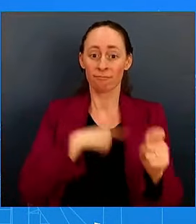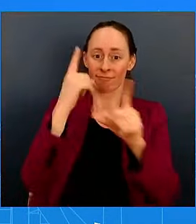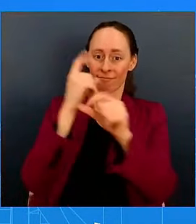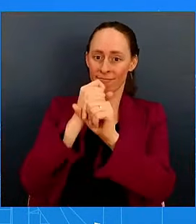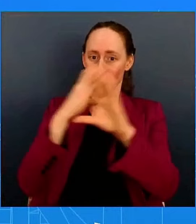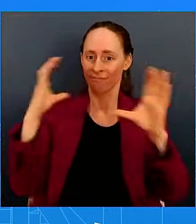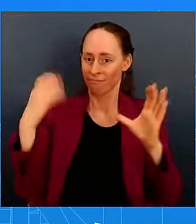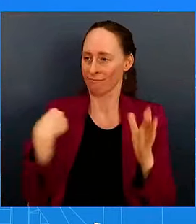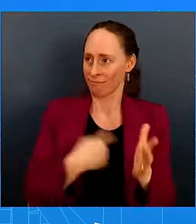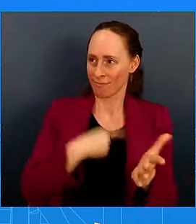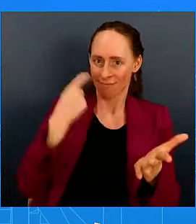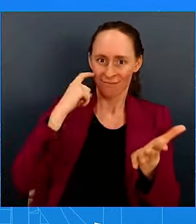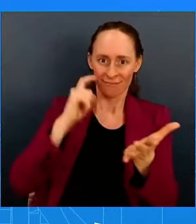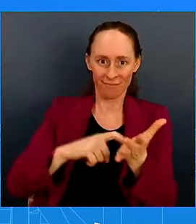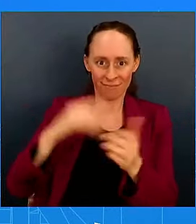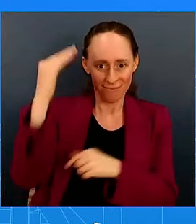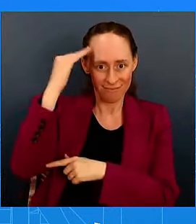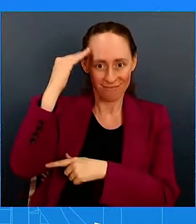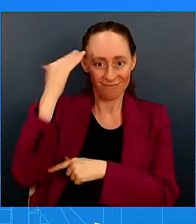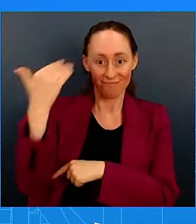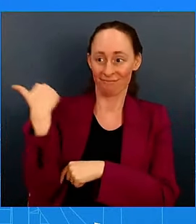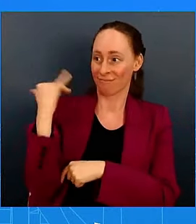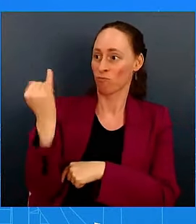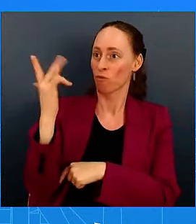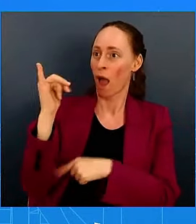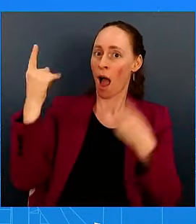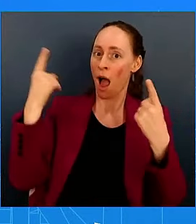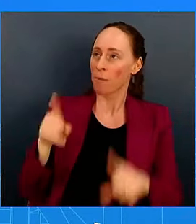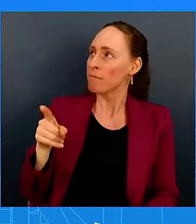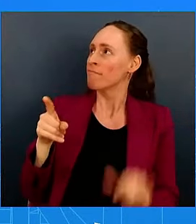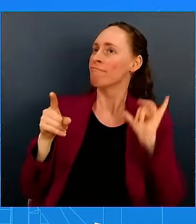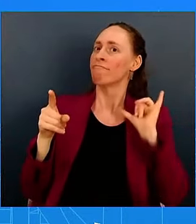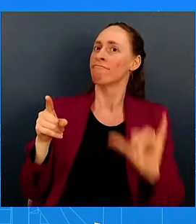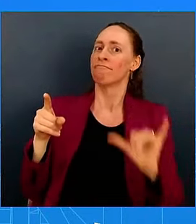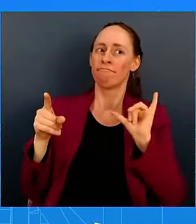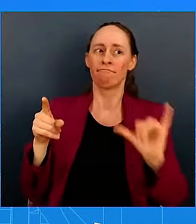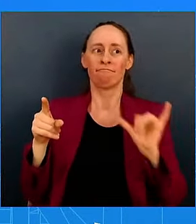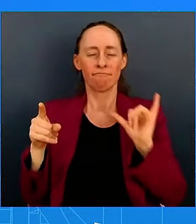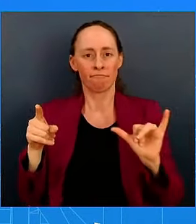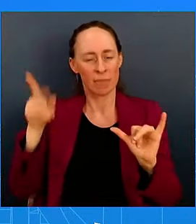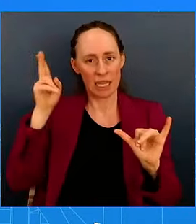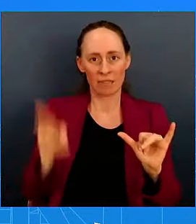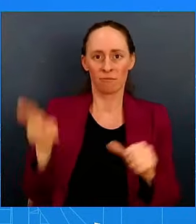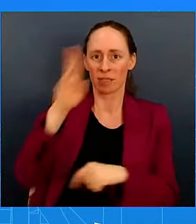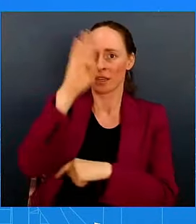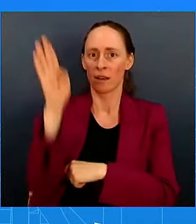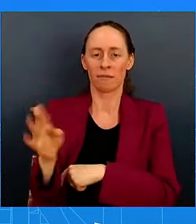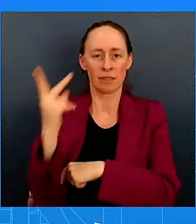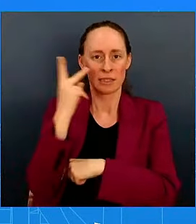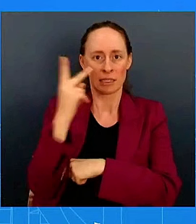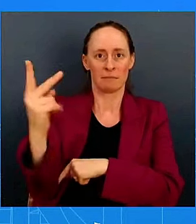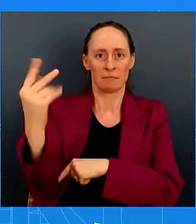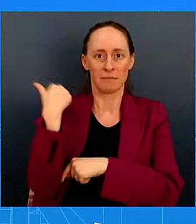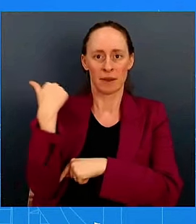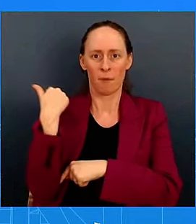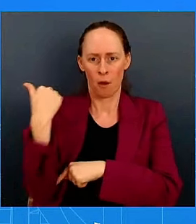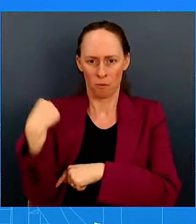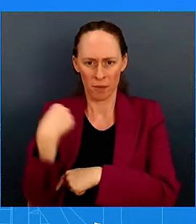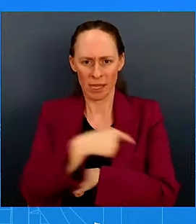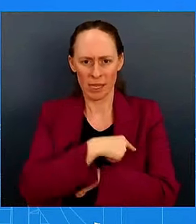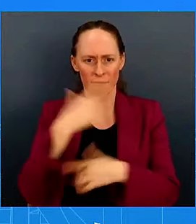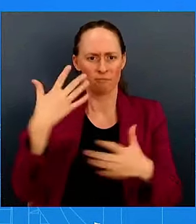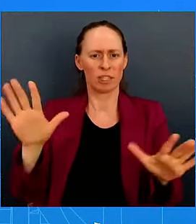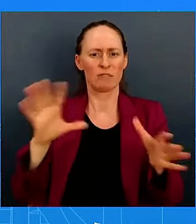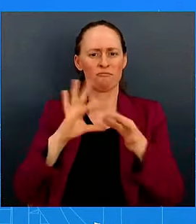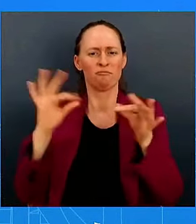historic. I had never seen before. And so what I can say more broadly is that the